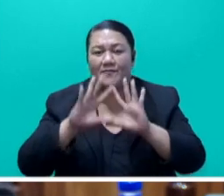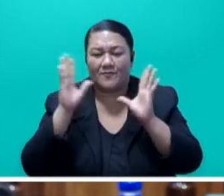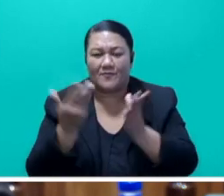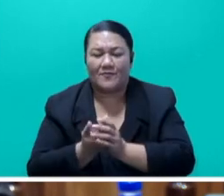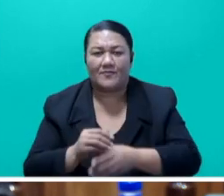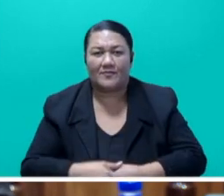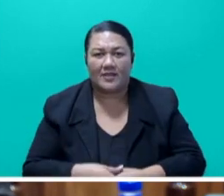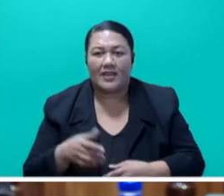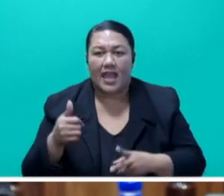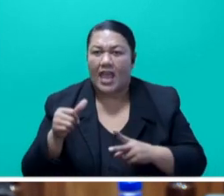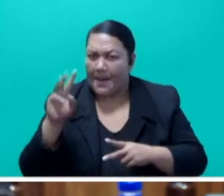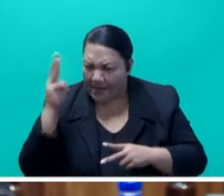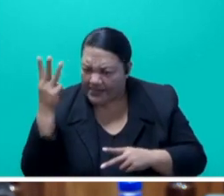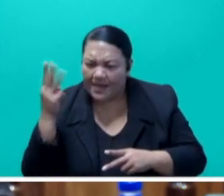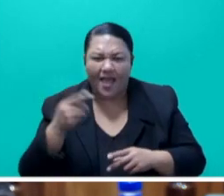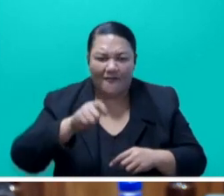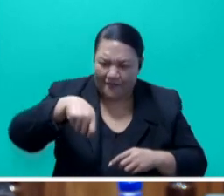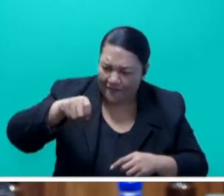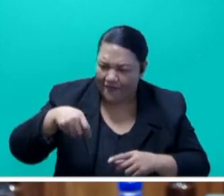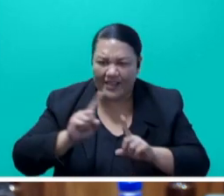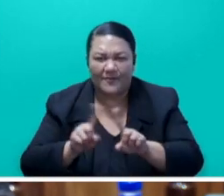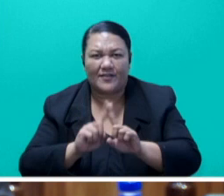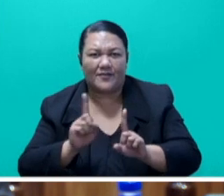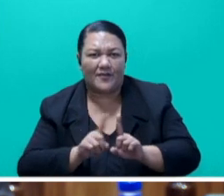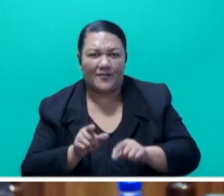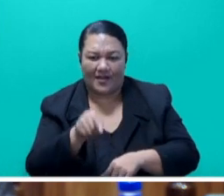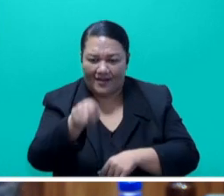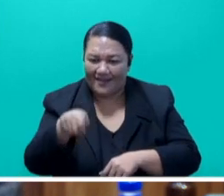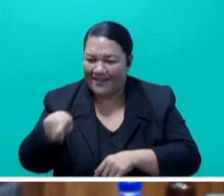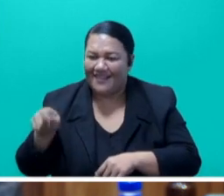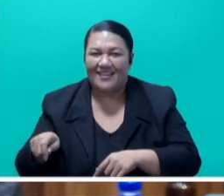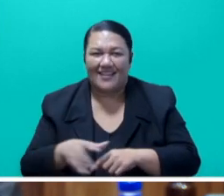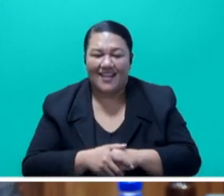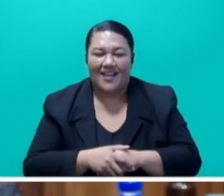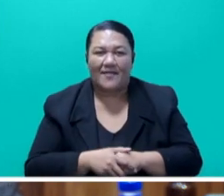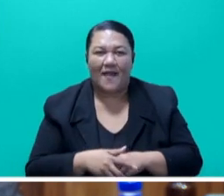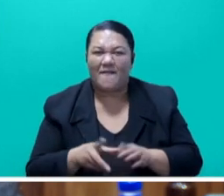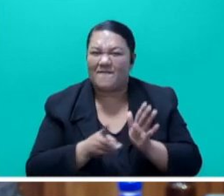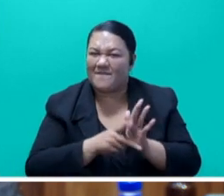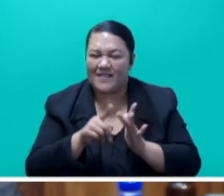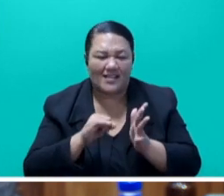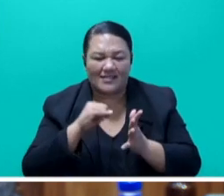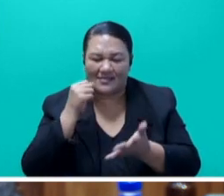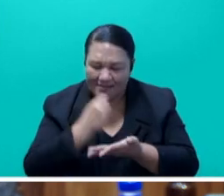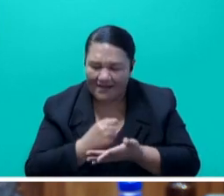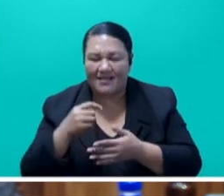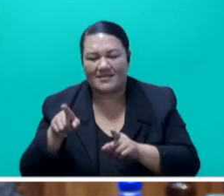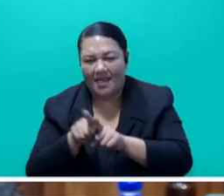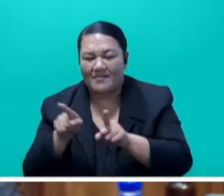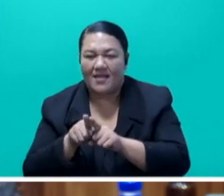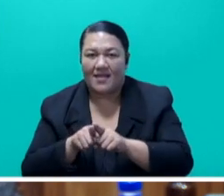and MasterCard, sir. In respect to other markets, we will, aside from the normal traditional markets, we will maintain